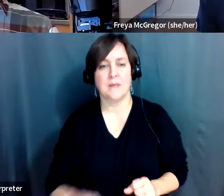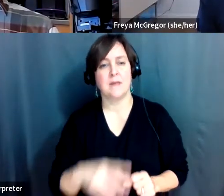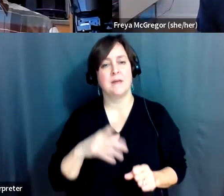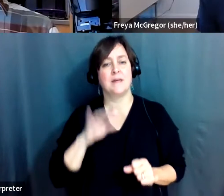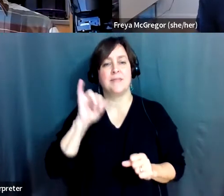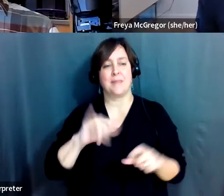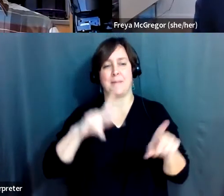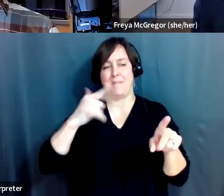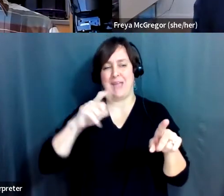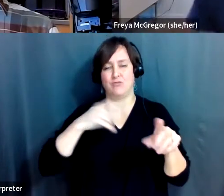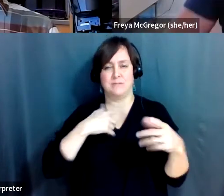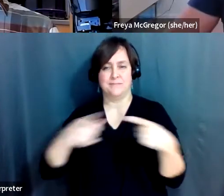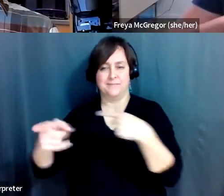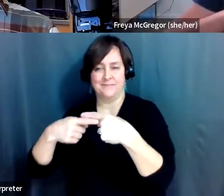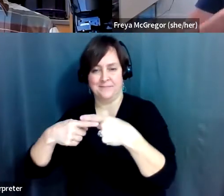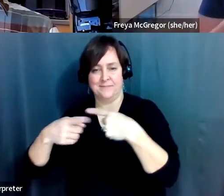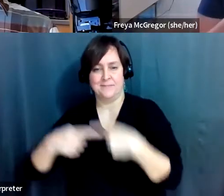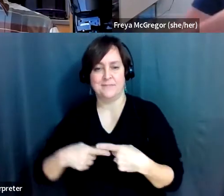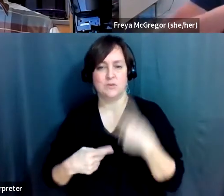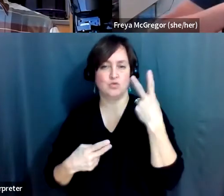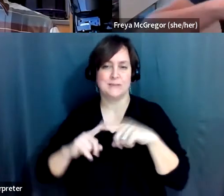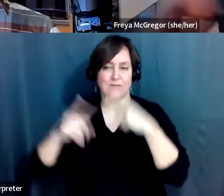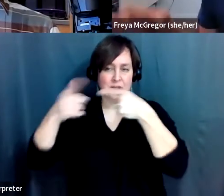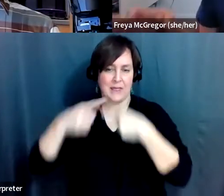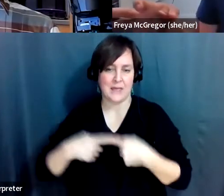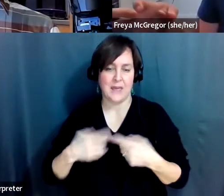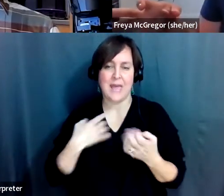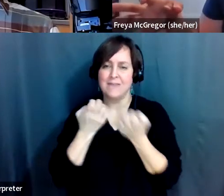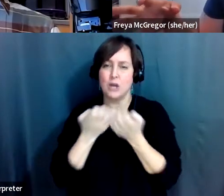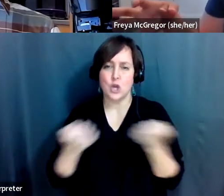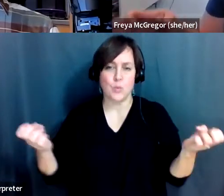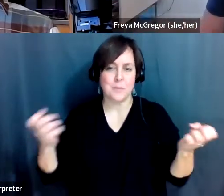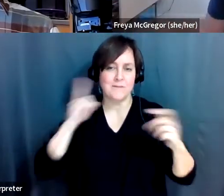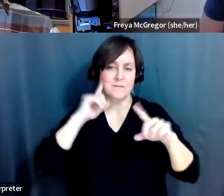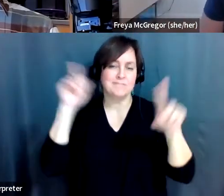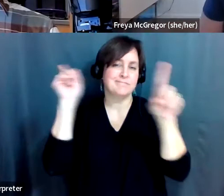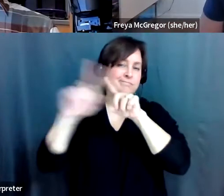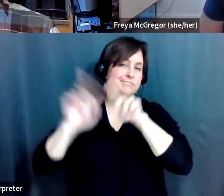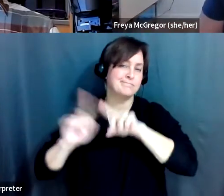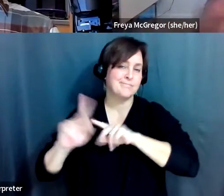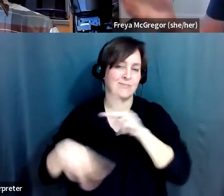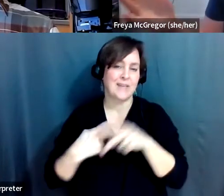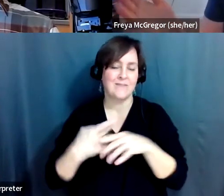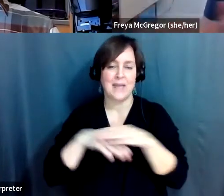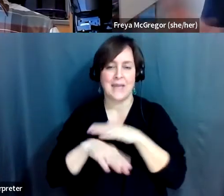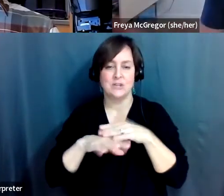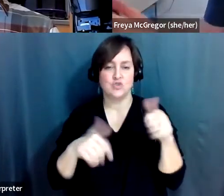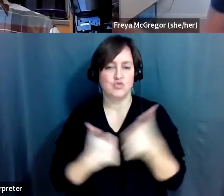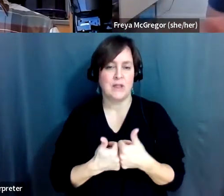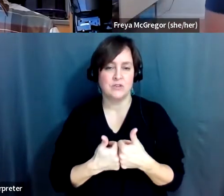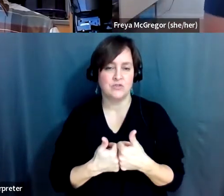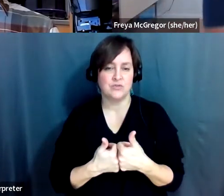adaptive birding equipment on our website. It's, there's equipment for people with all kinds of different access challenges. So, not all of it